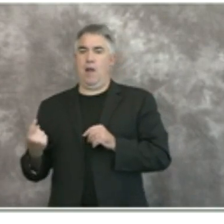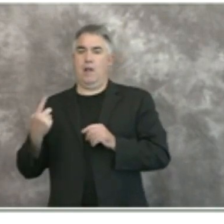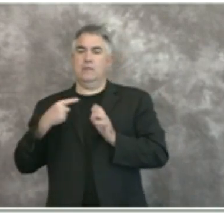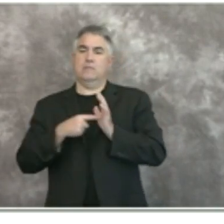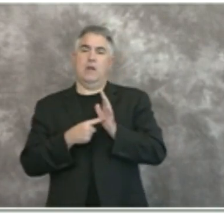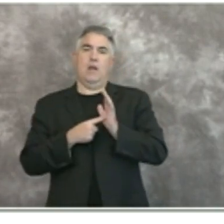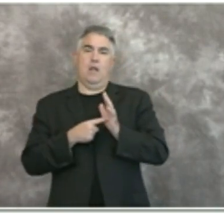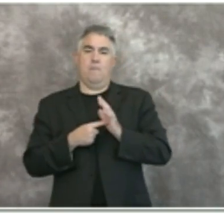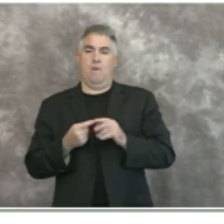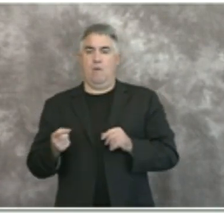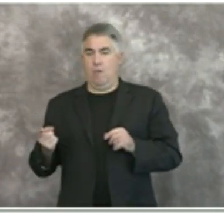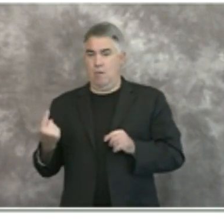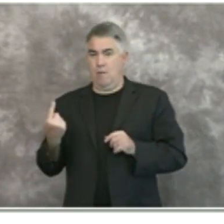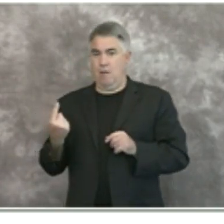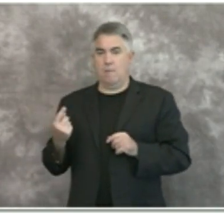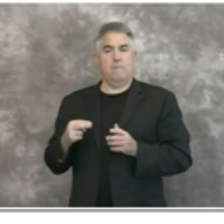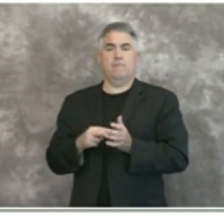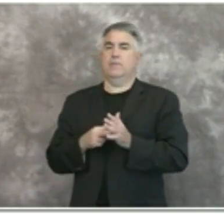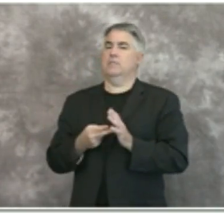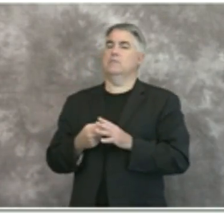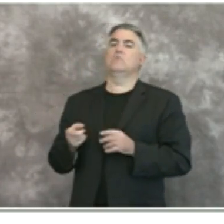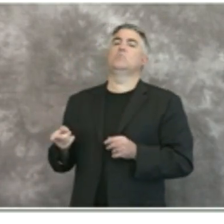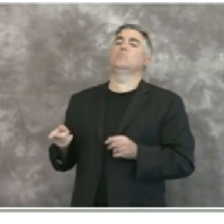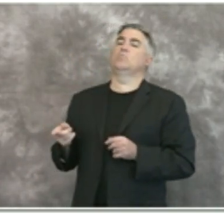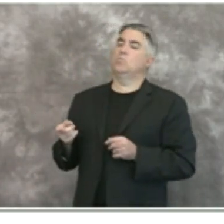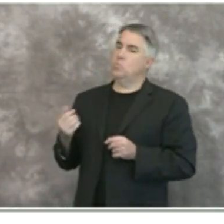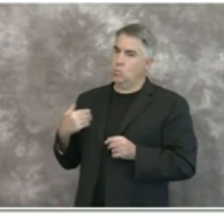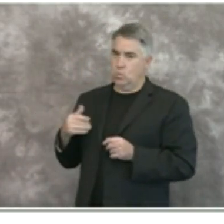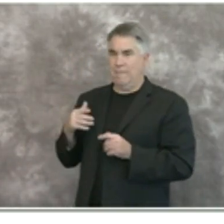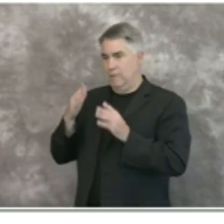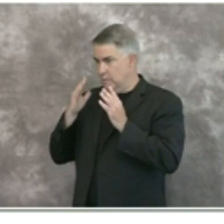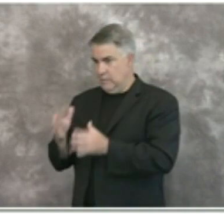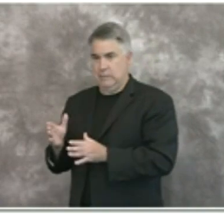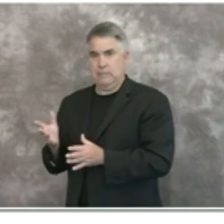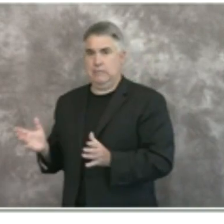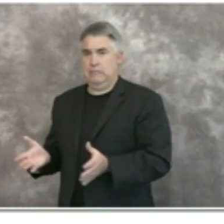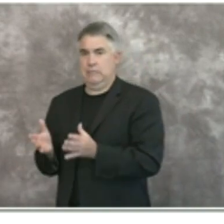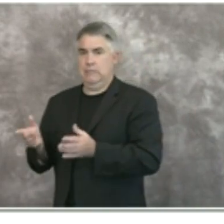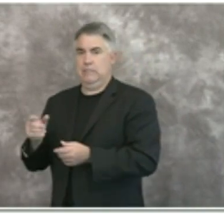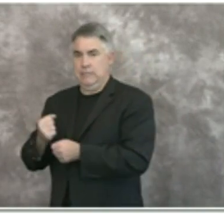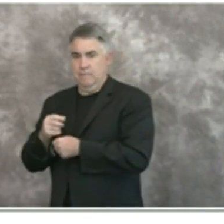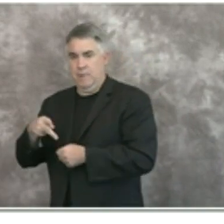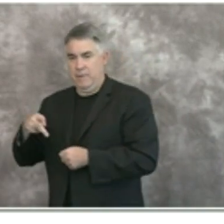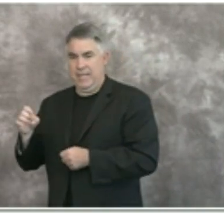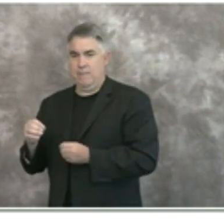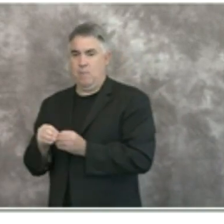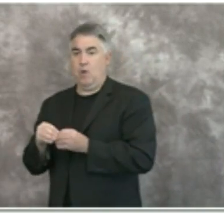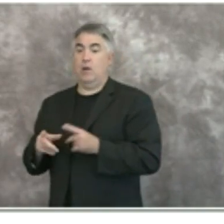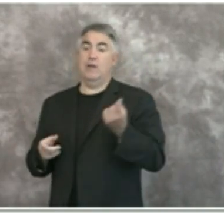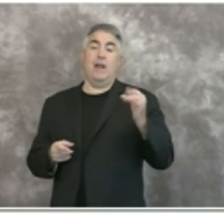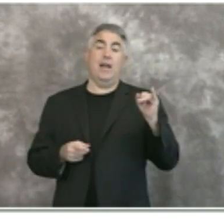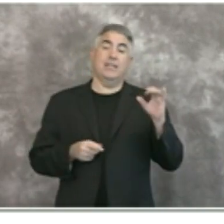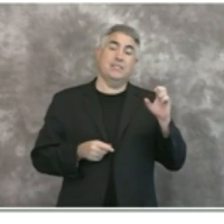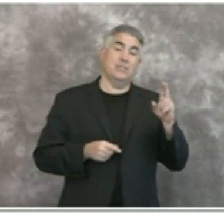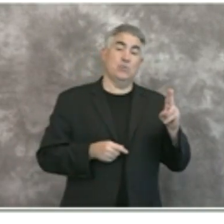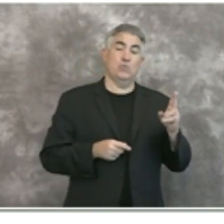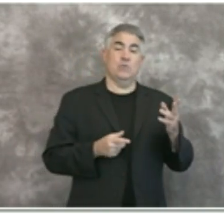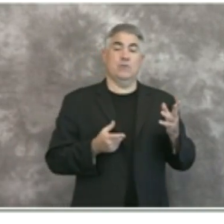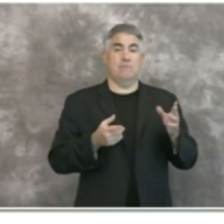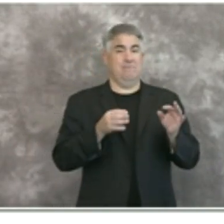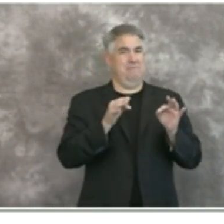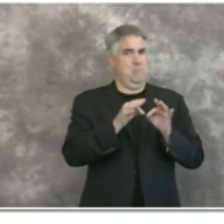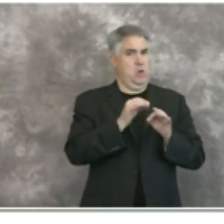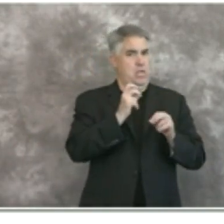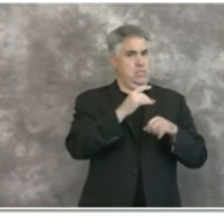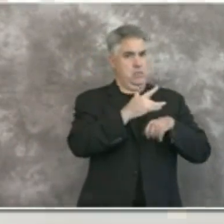criteria is cause for us to take action and again icu capacity which is very important and tied to